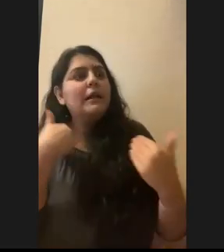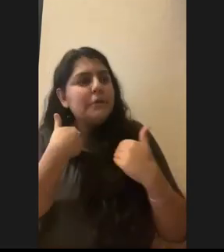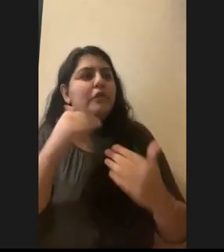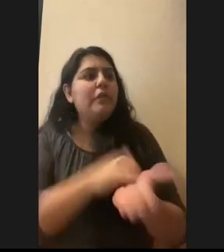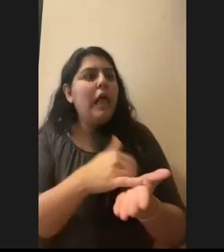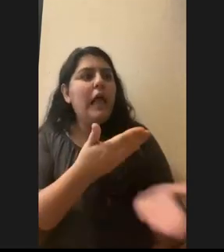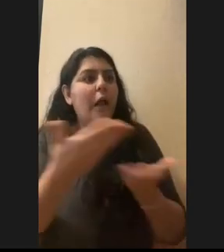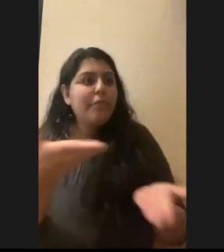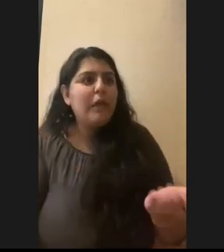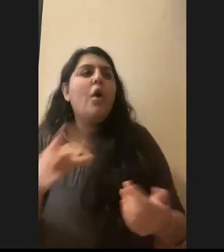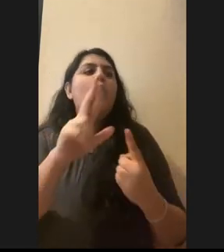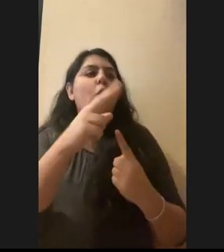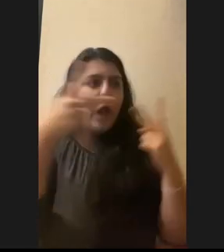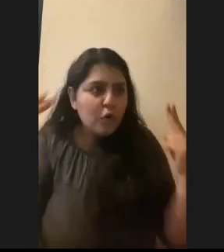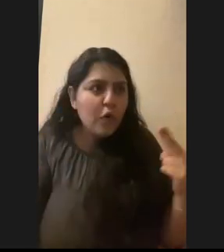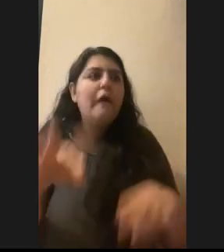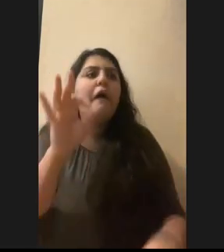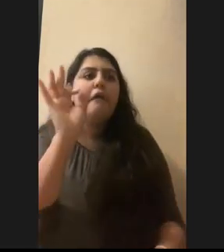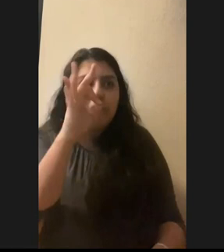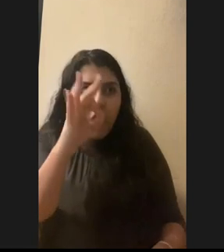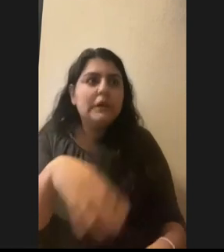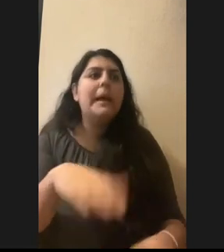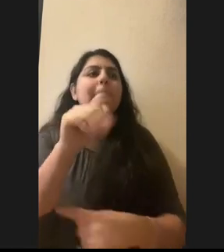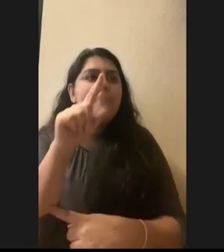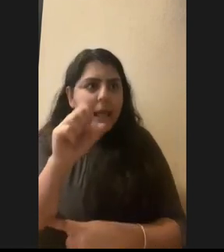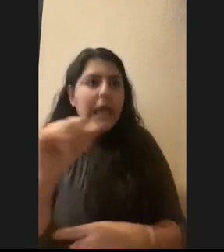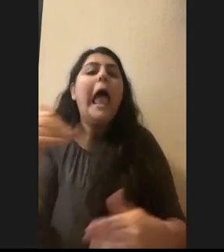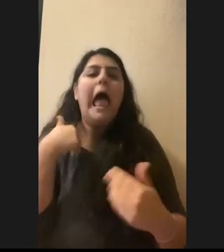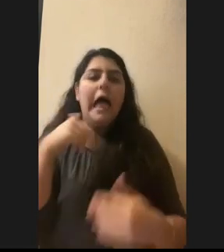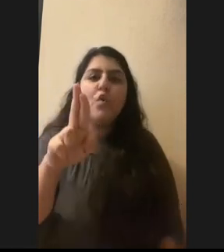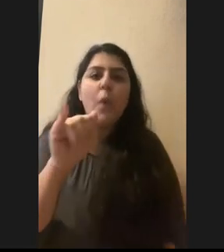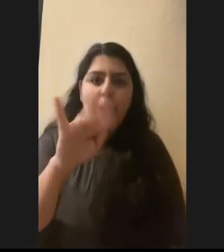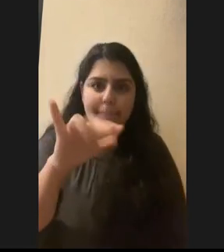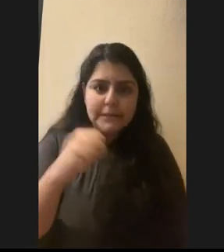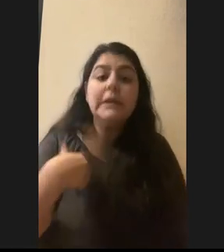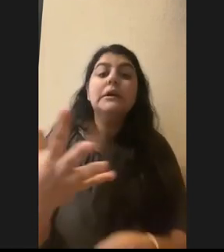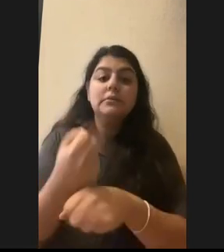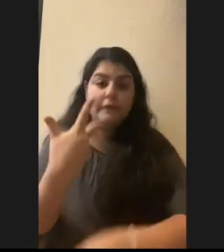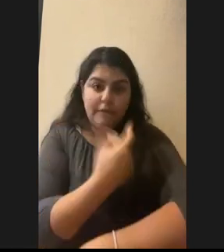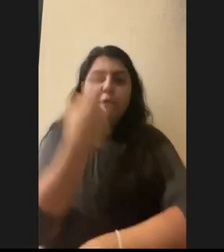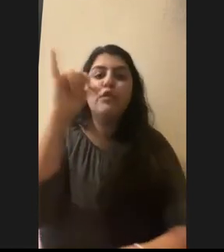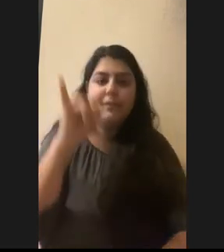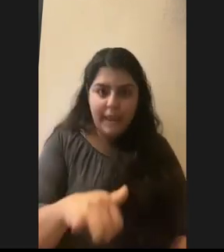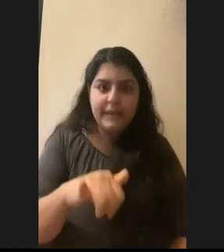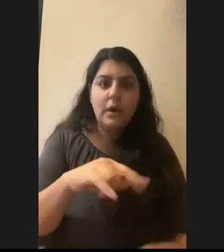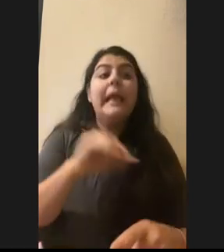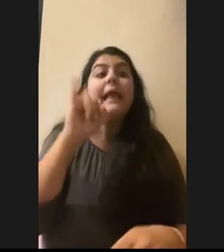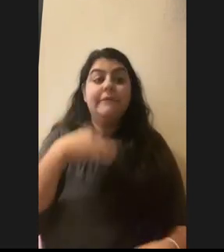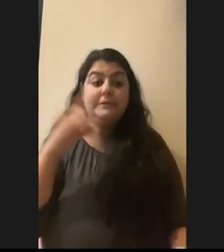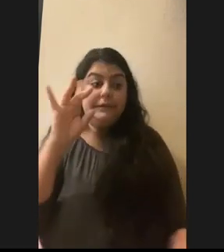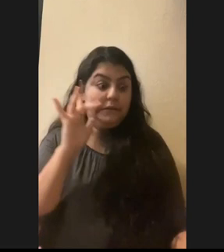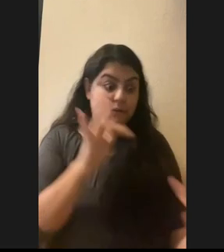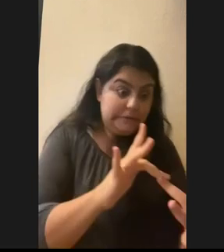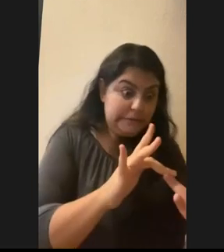foxes, bats, I worked with bats have rabies. Um, so I was vaccinated for that. Um, so if I did come into contact with it, I would be